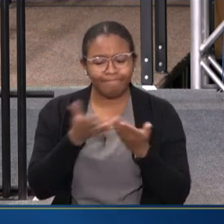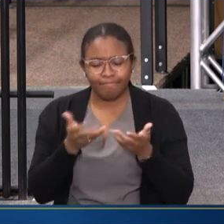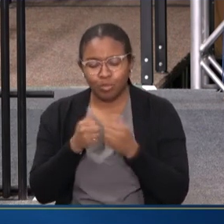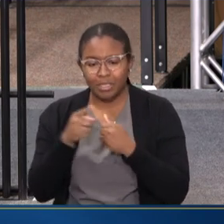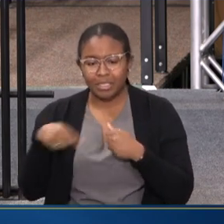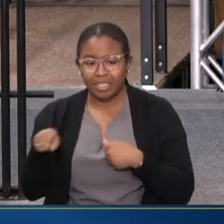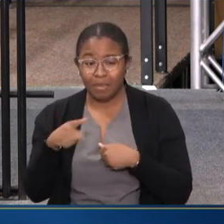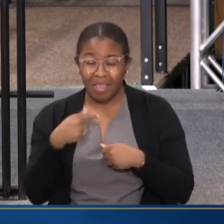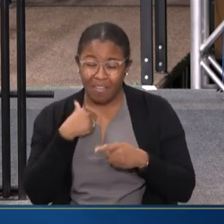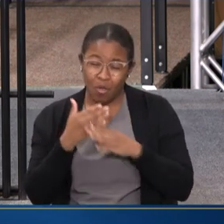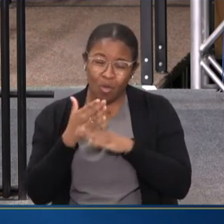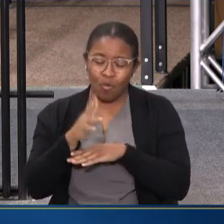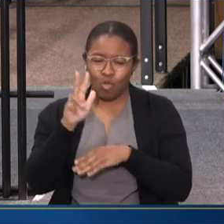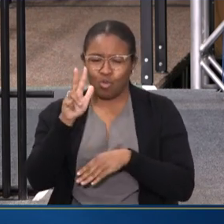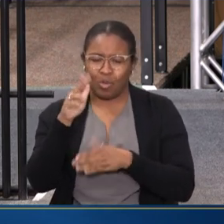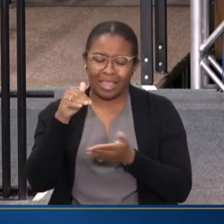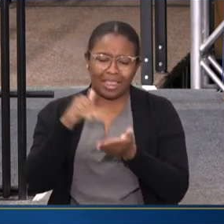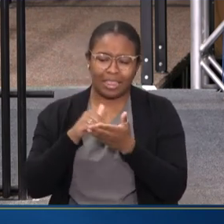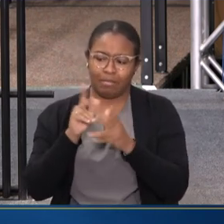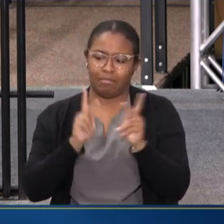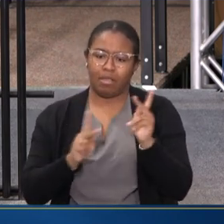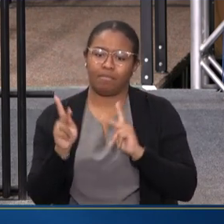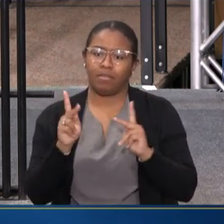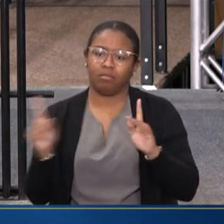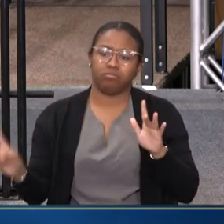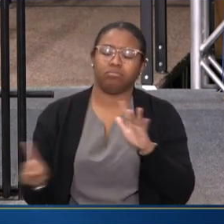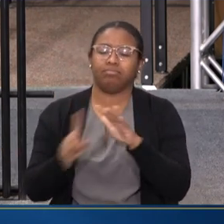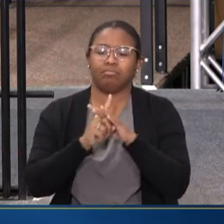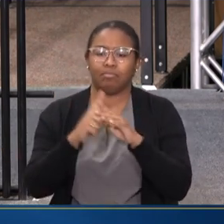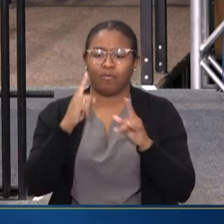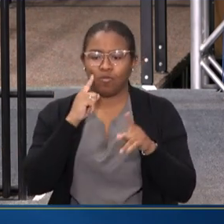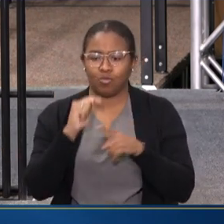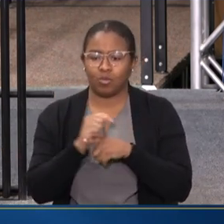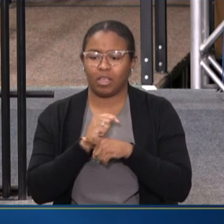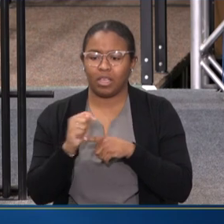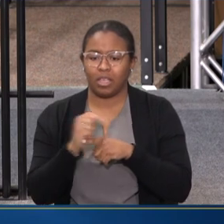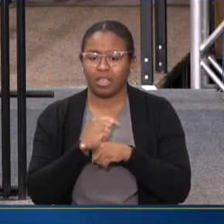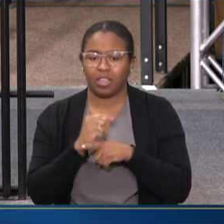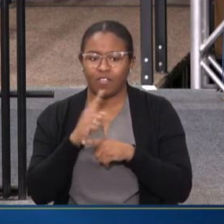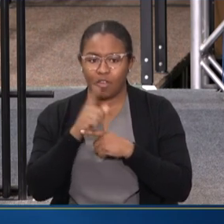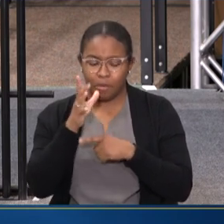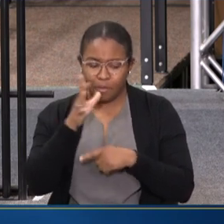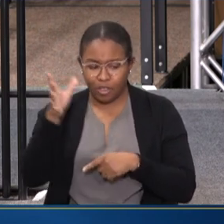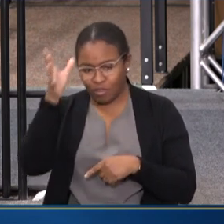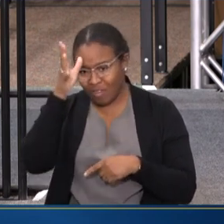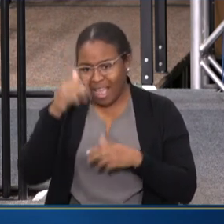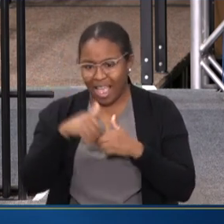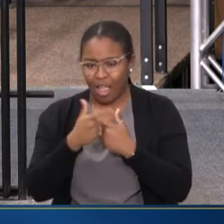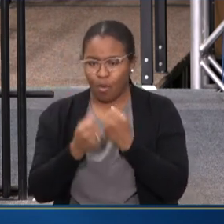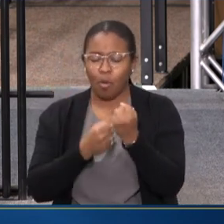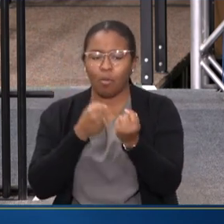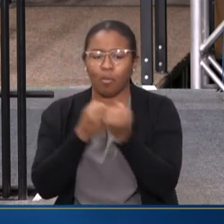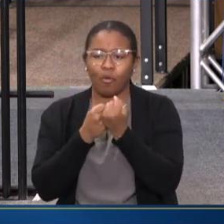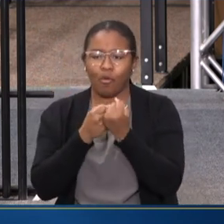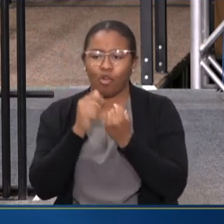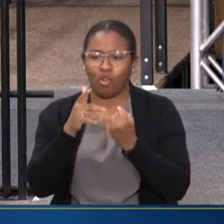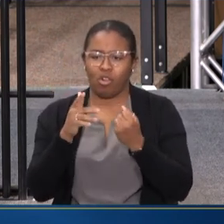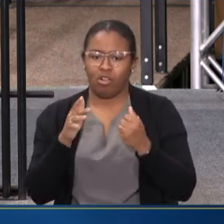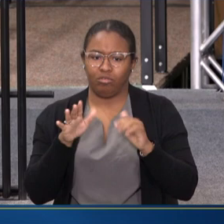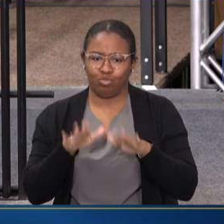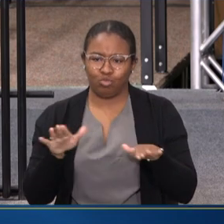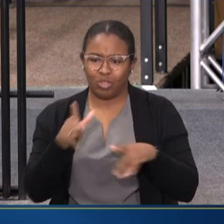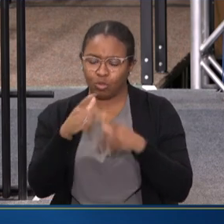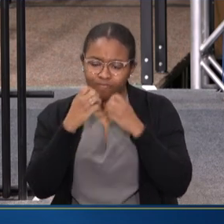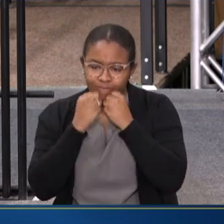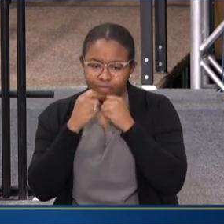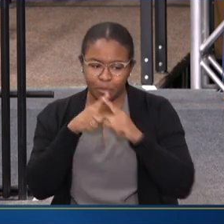MORE THAN 3,000 PEOPLE SHOW UP FOR THIS TRAINING FOR PARENTS ABOUT HOW TO SUPPORT THEIR YOUNG PEOPLE THAT THEY